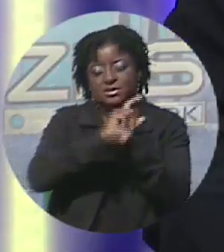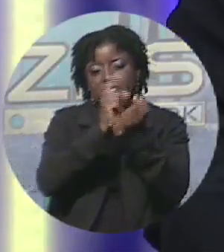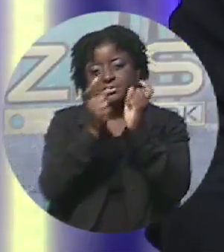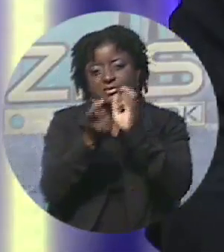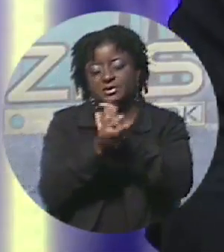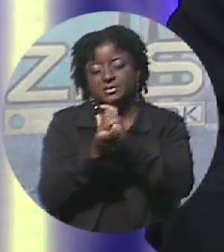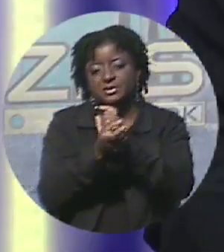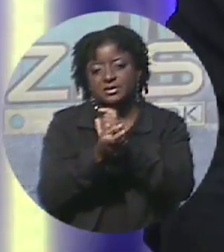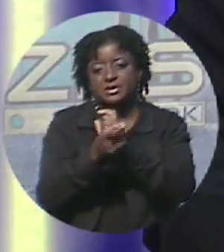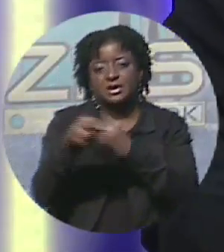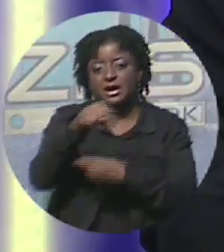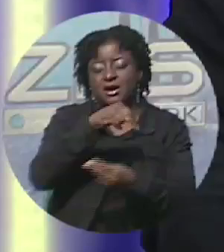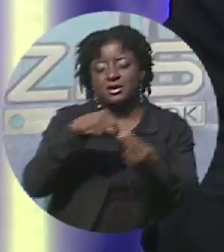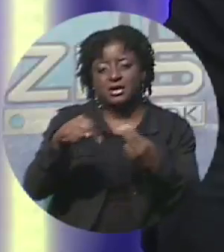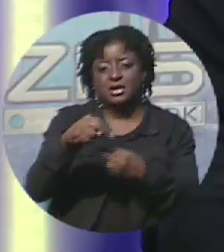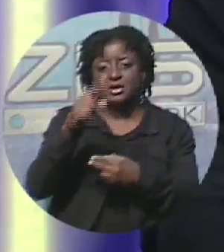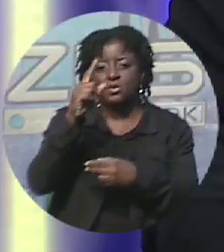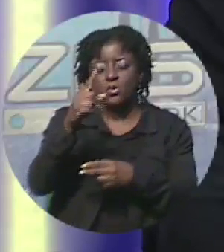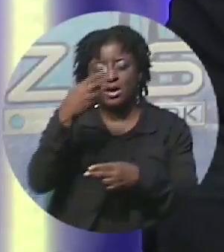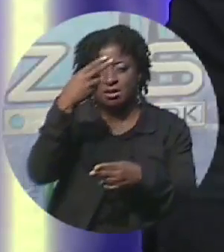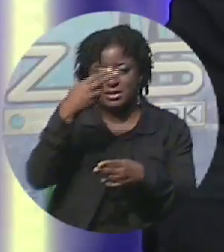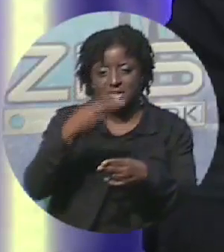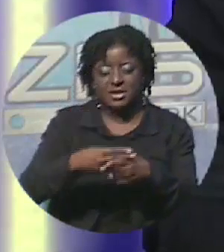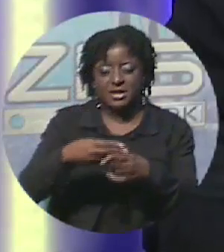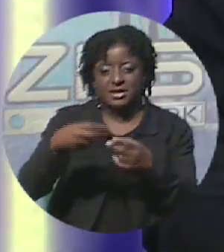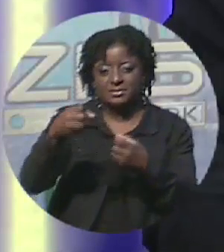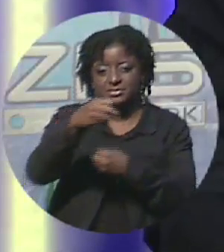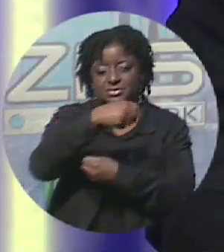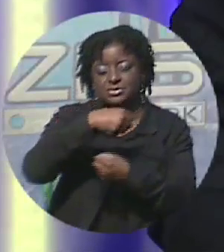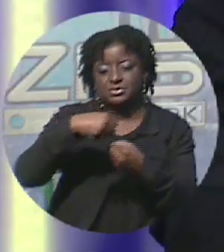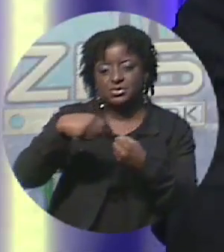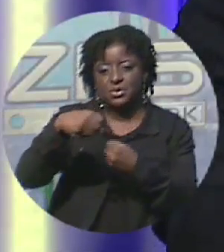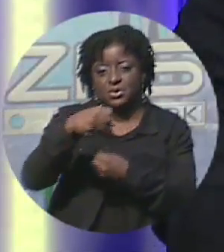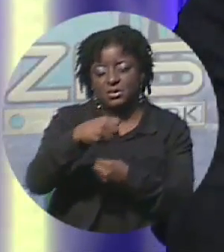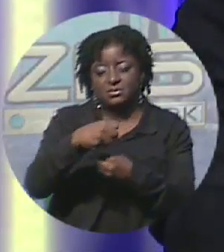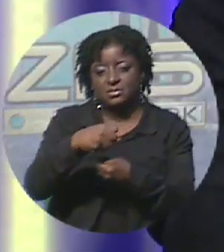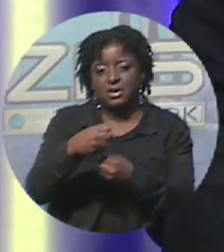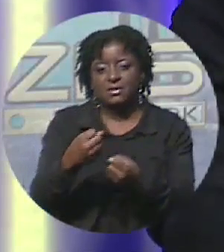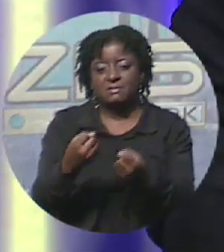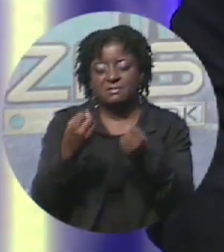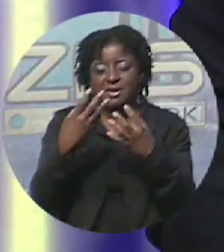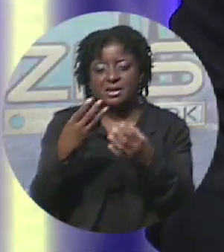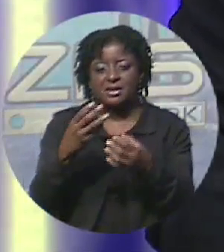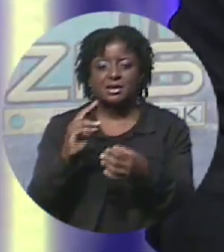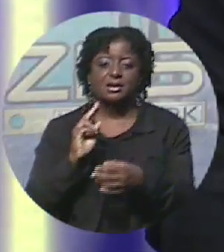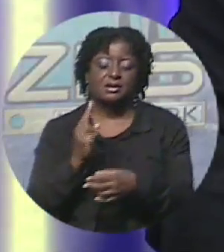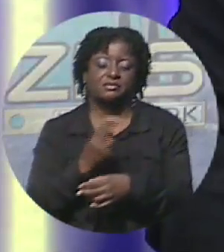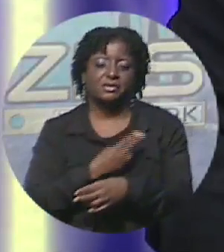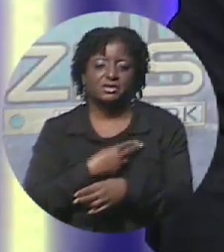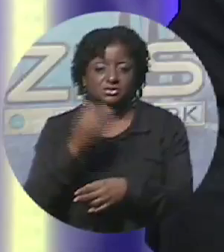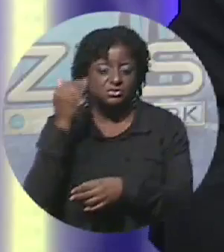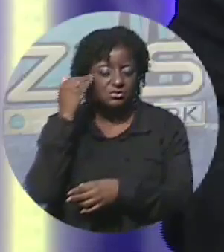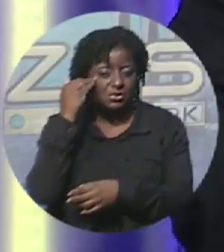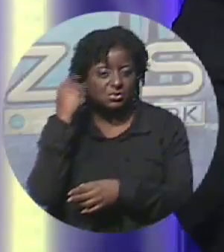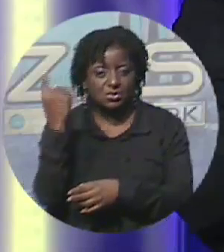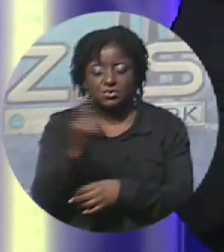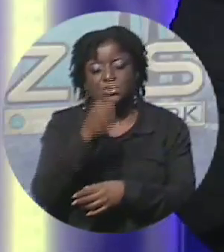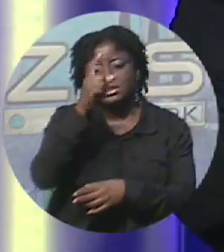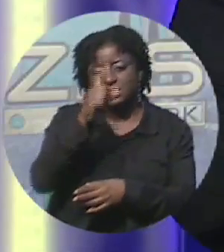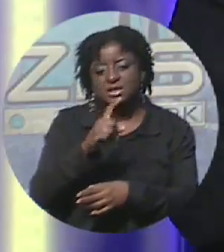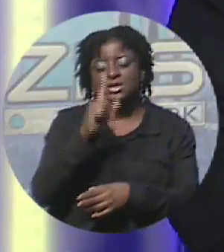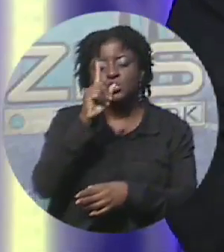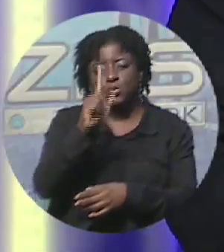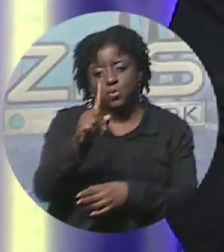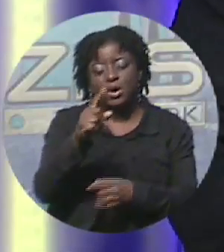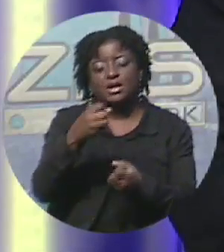expectation of one named storm. And as many of us already know, it only takes one. Joining us live tonight to talk